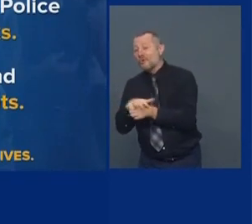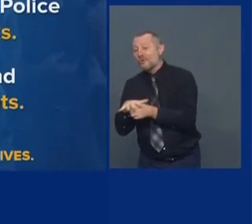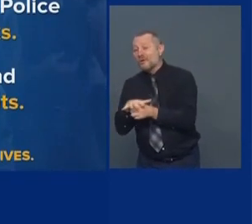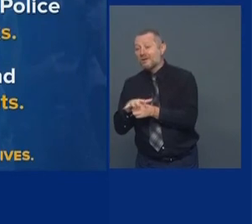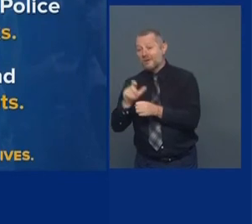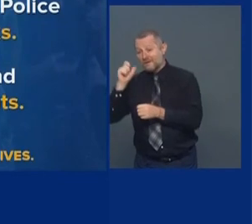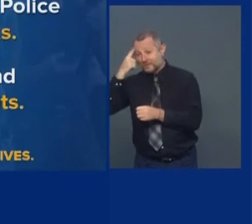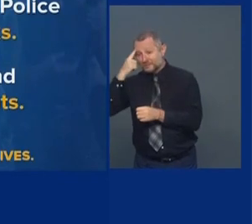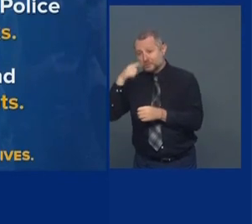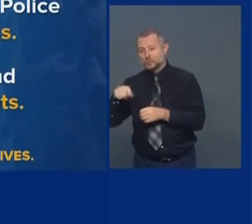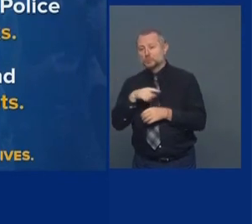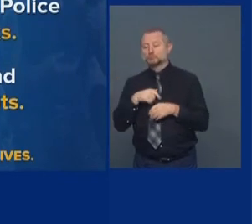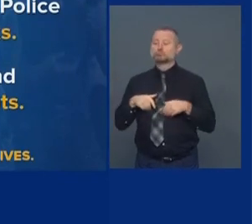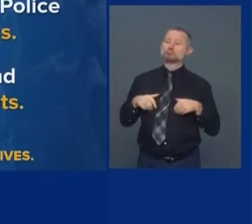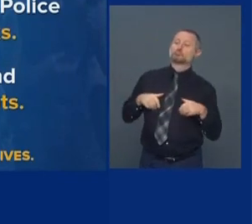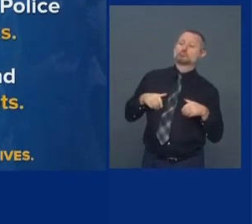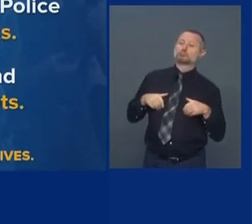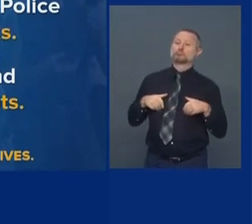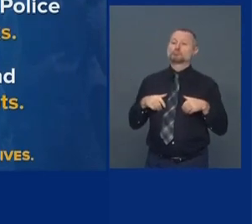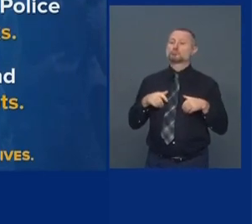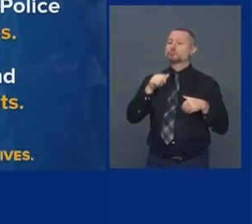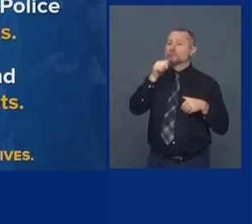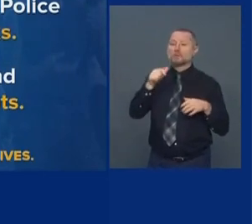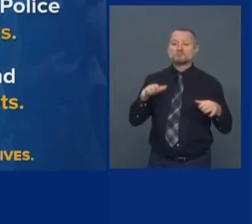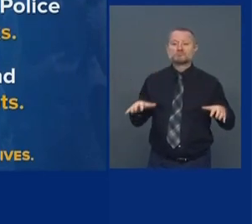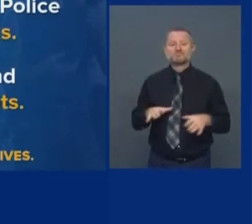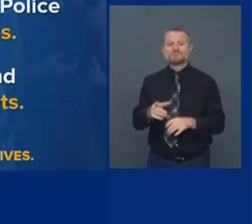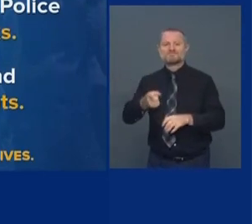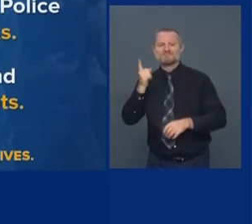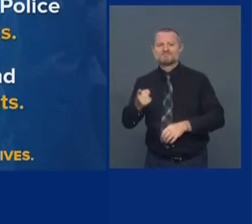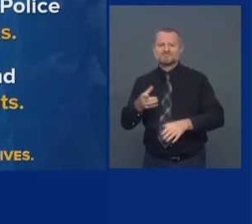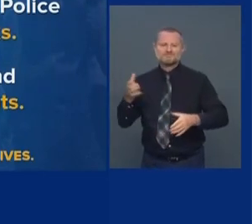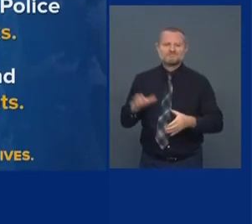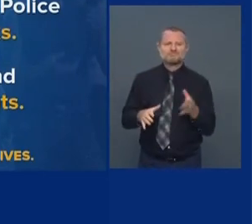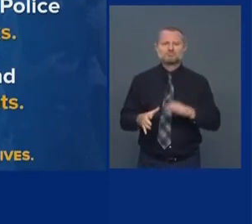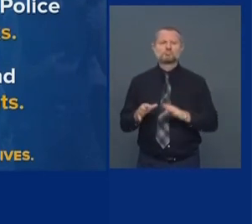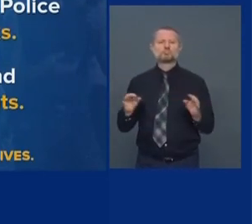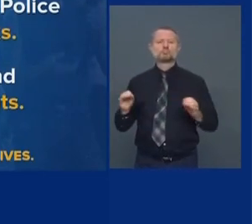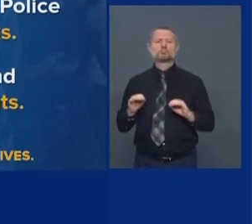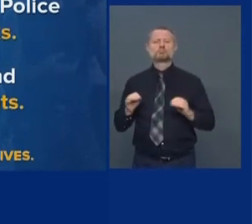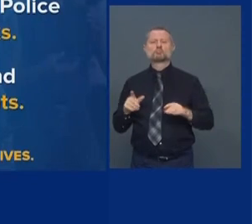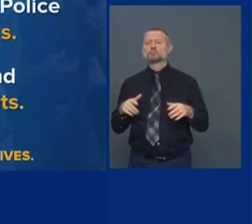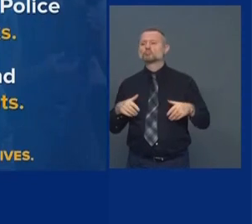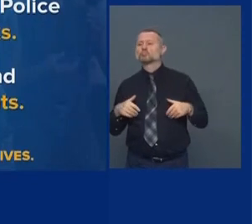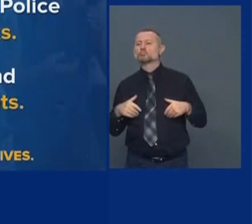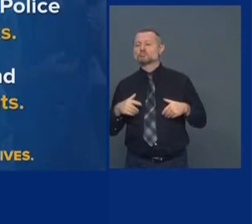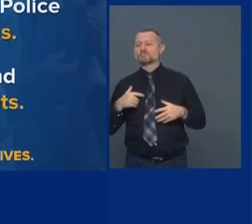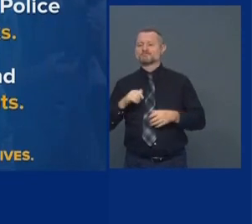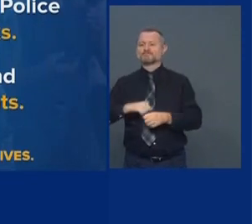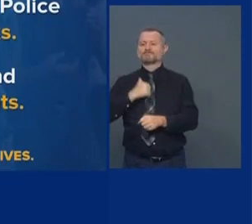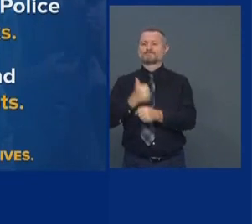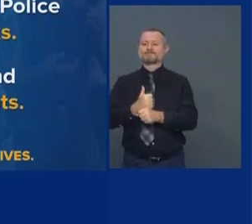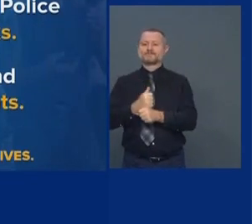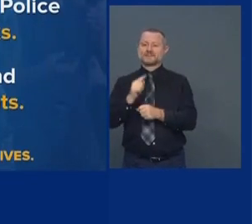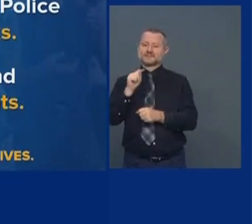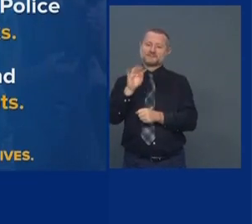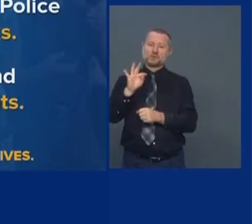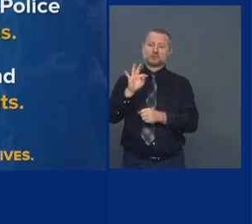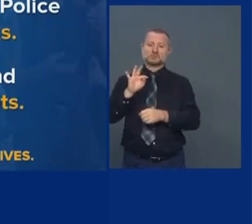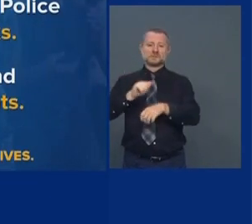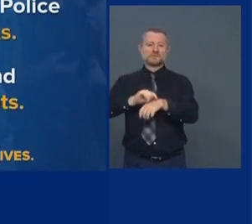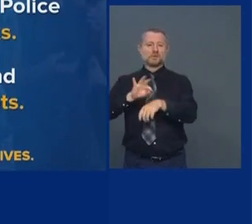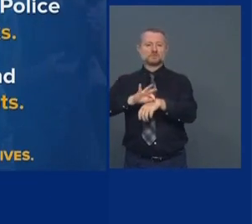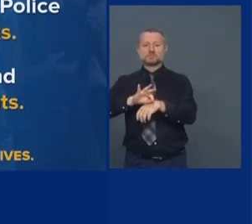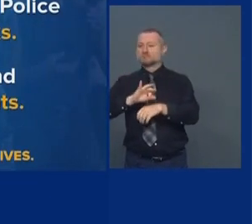enforcement that we believe necessary. And we put together a task force of the State Liquor Authority and State Police to